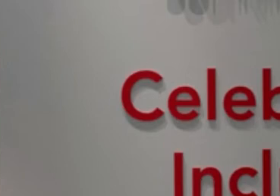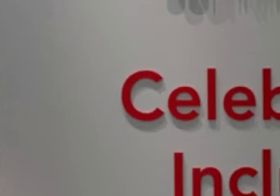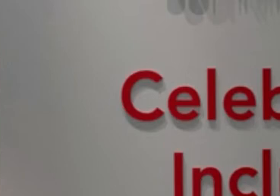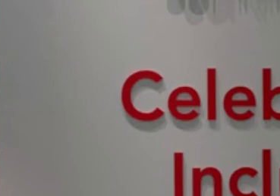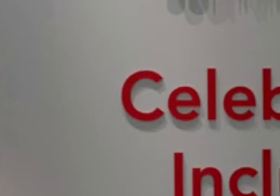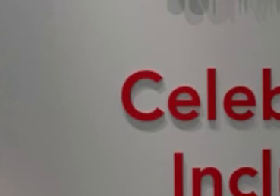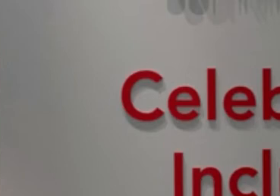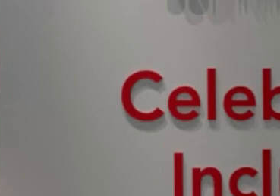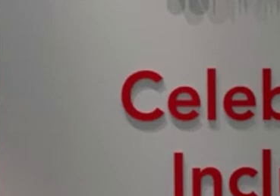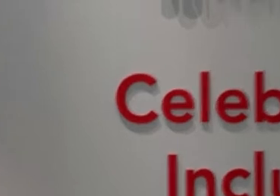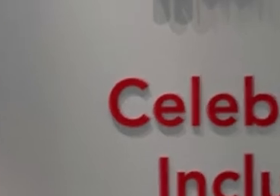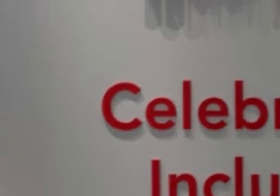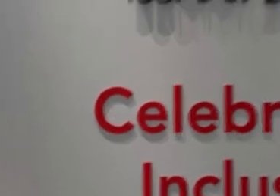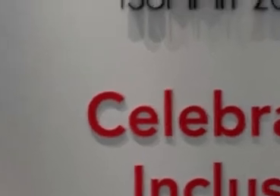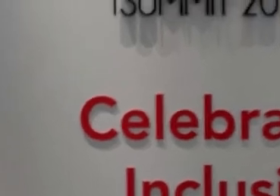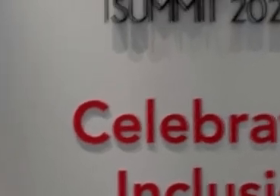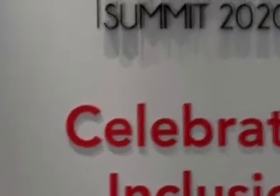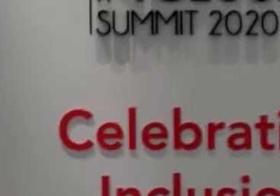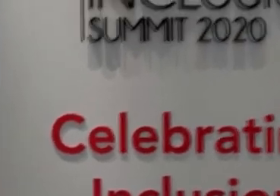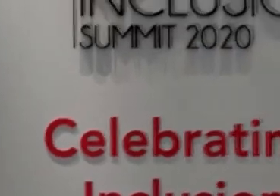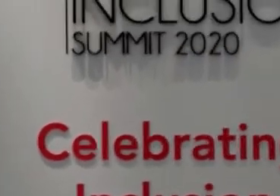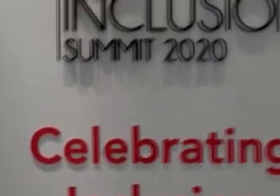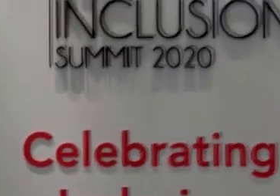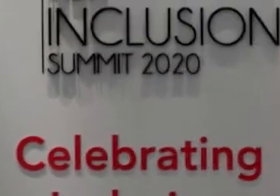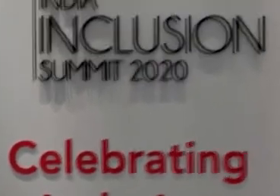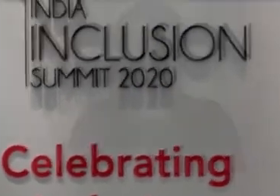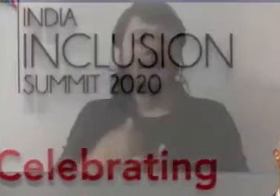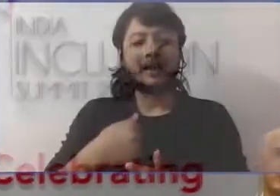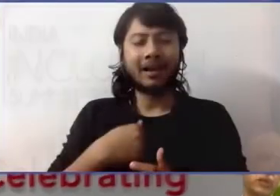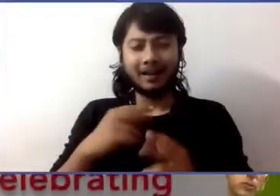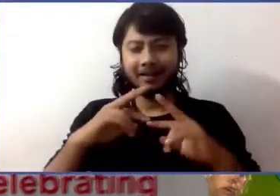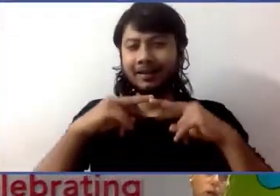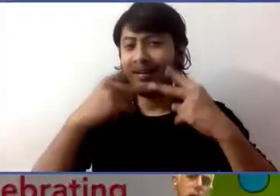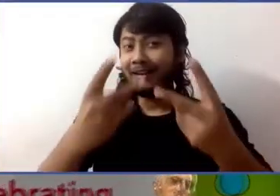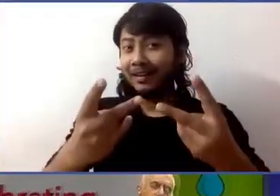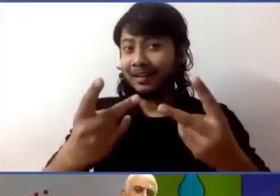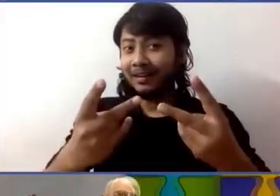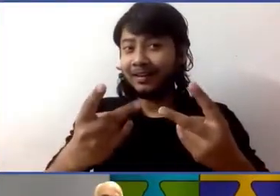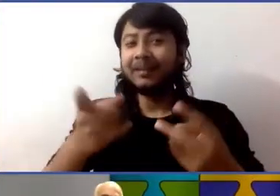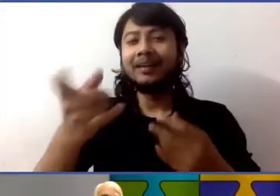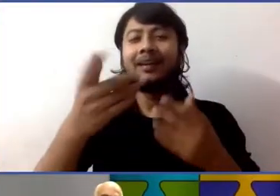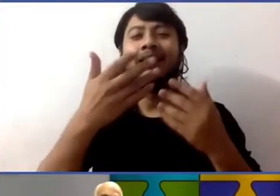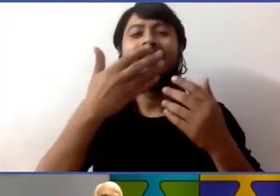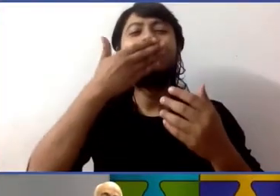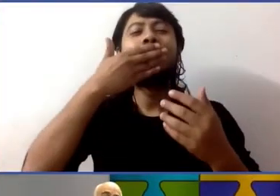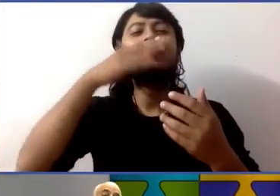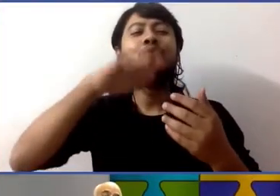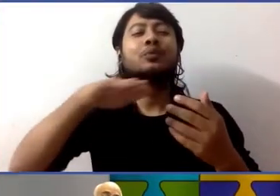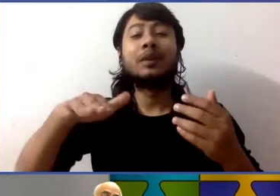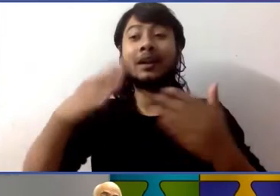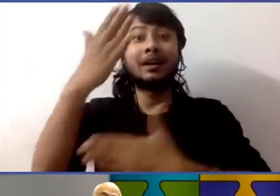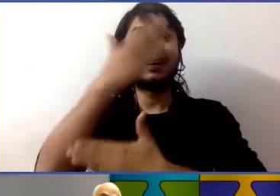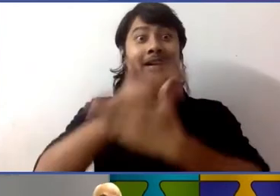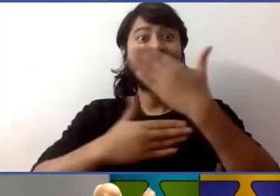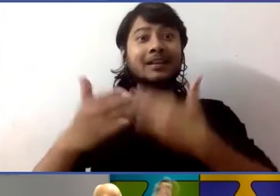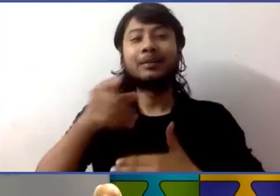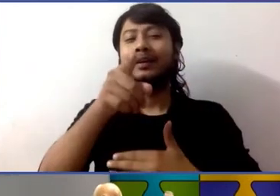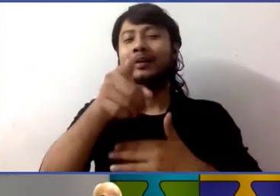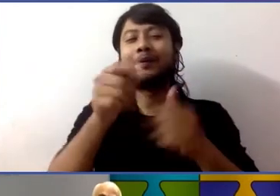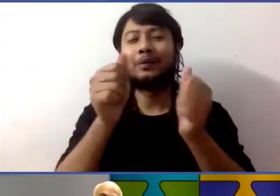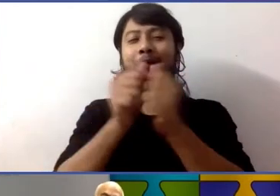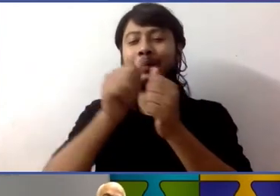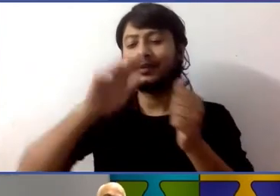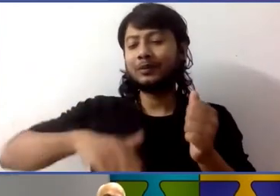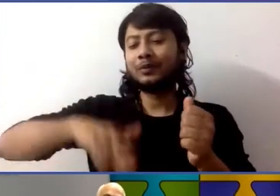I'm gonna guess that many of you saw no students with disabilities in your class and that's pretty much the way I grew up as well.